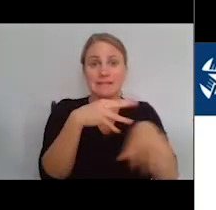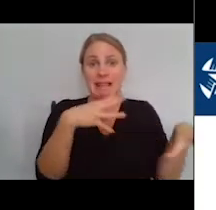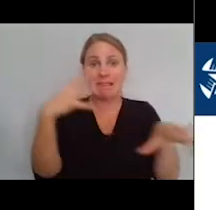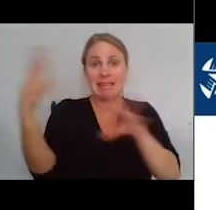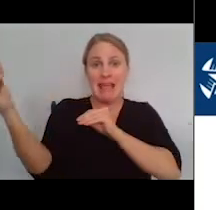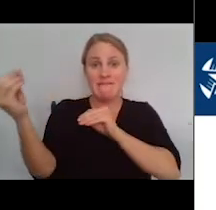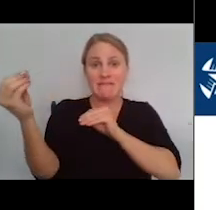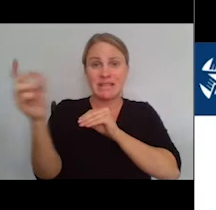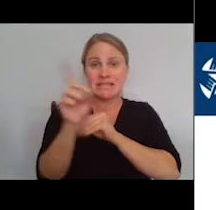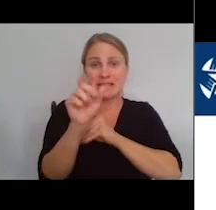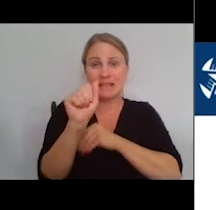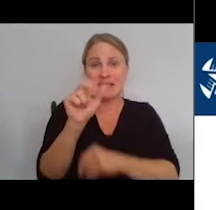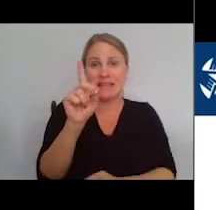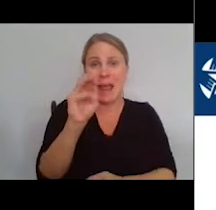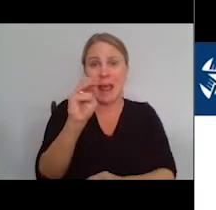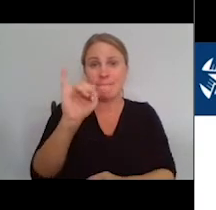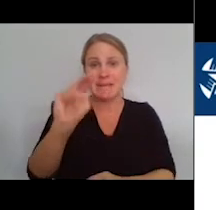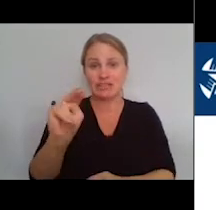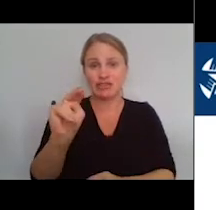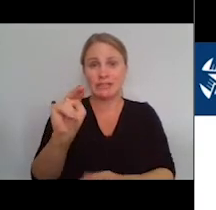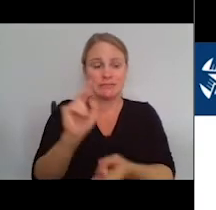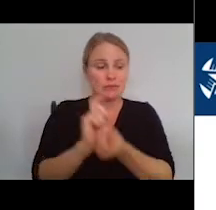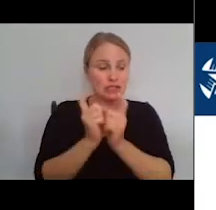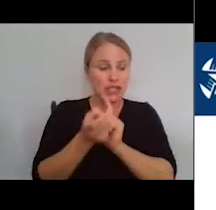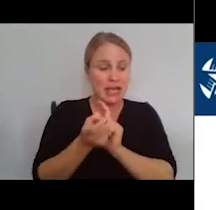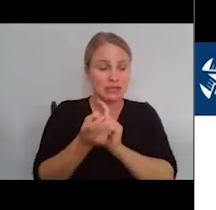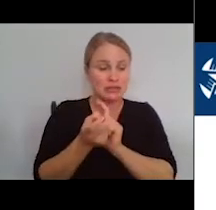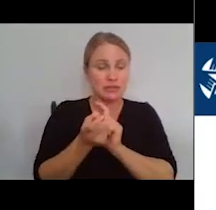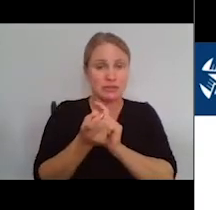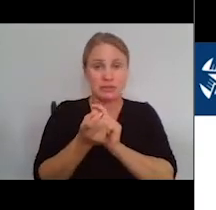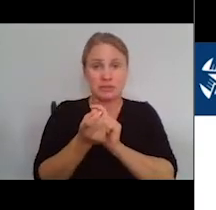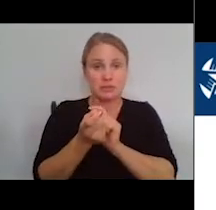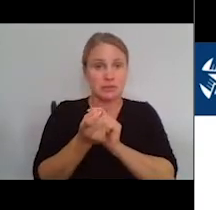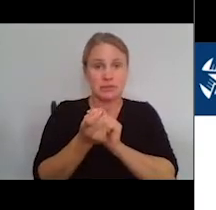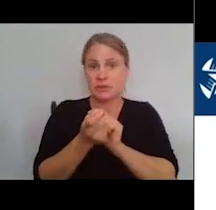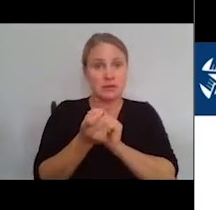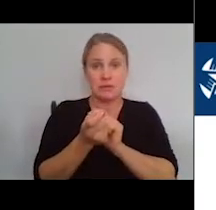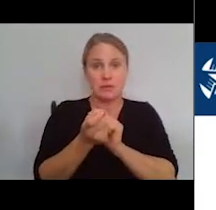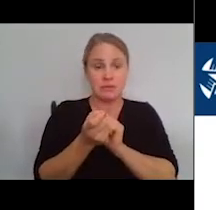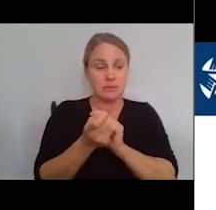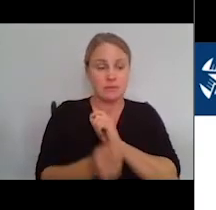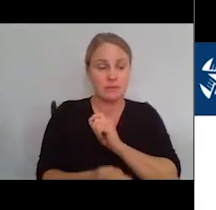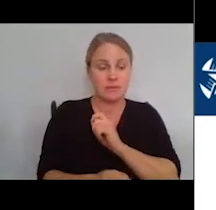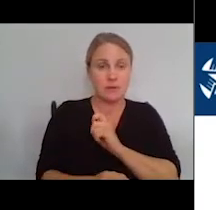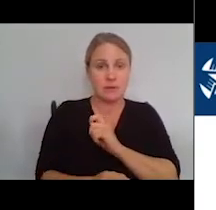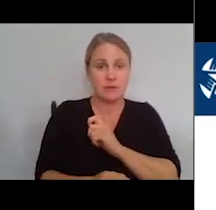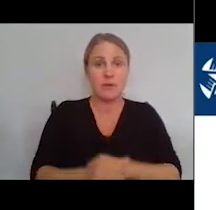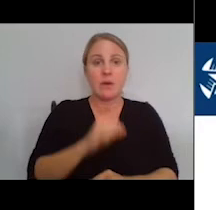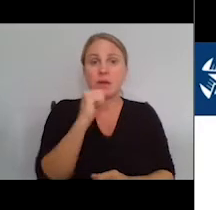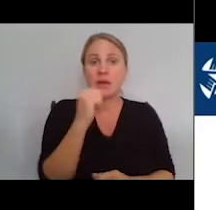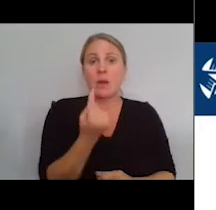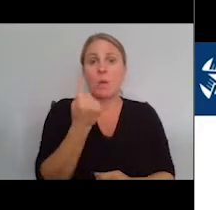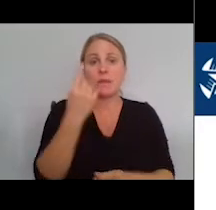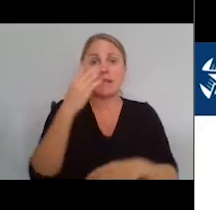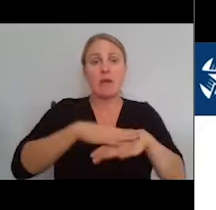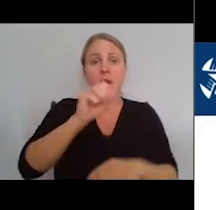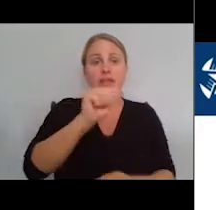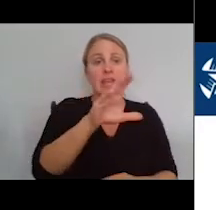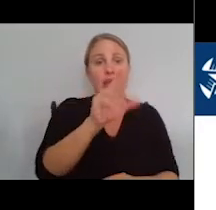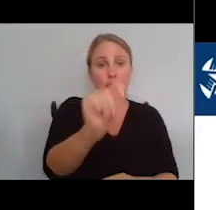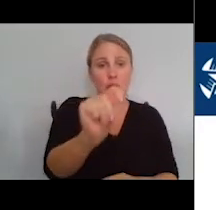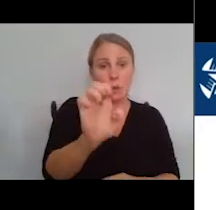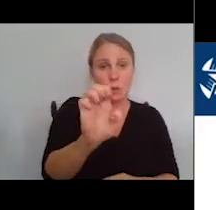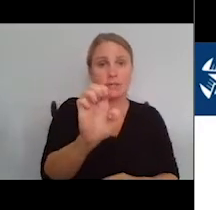when the administration changed, but one of my interests was, of course, not only on the acute COVID